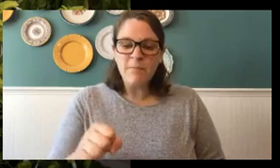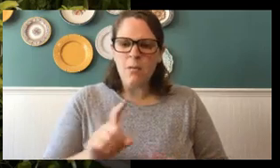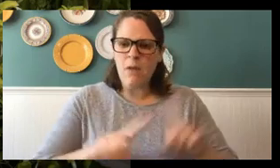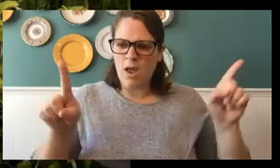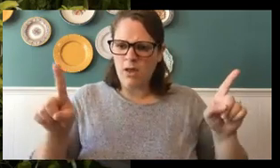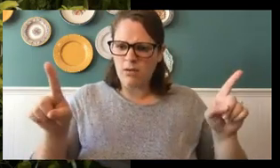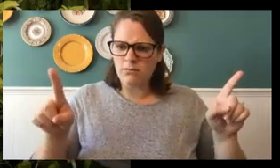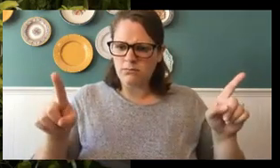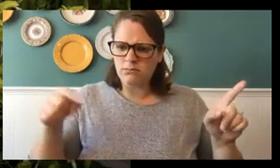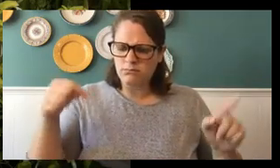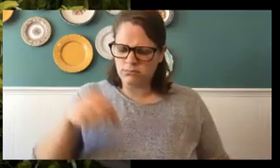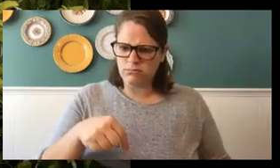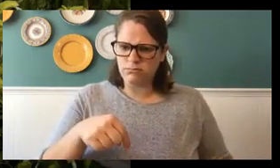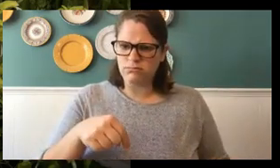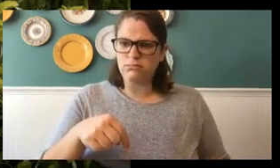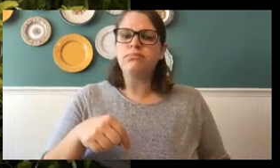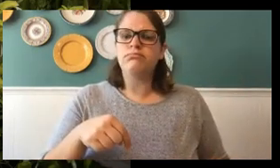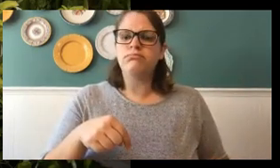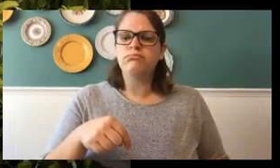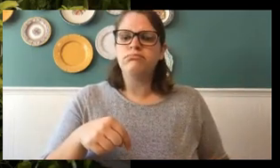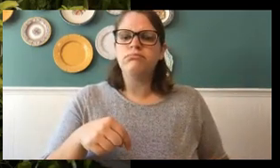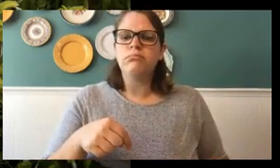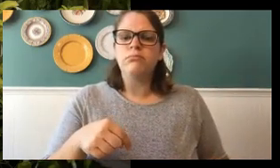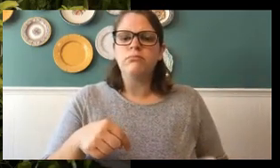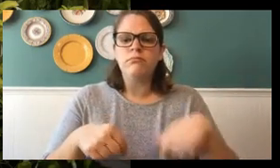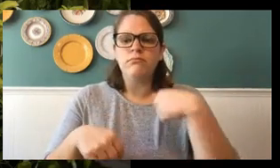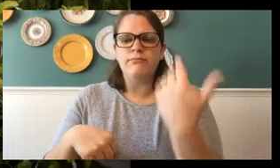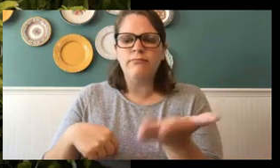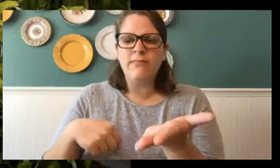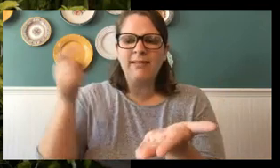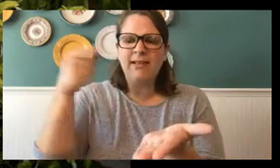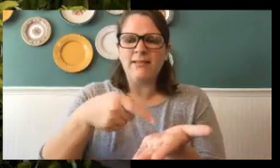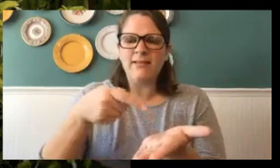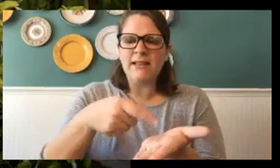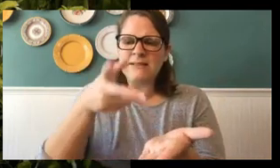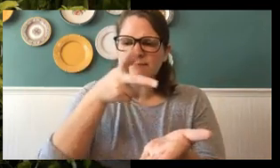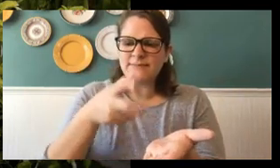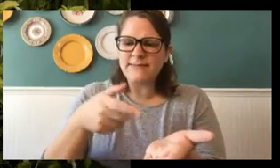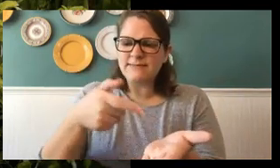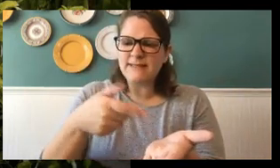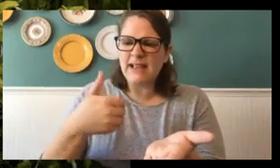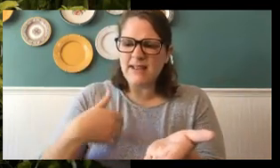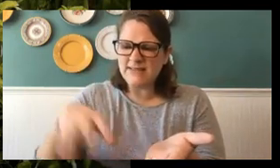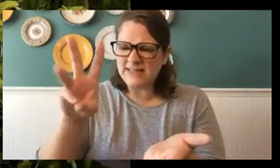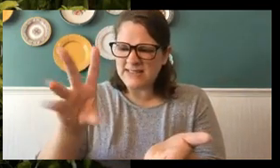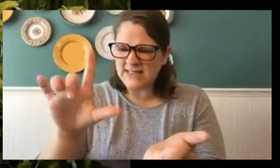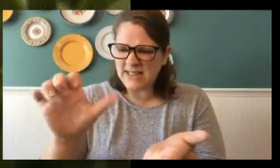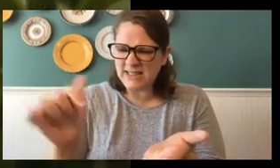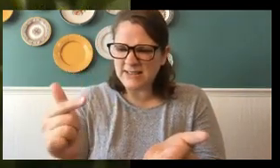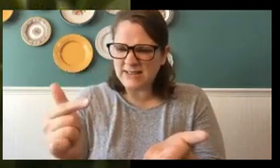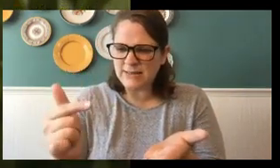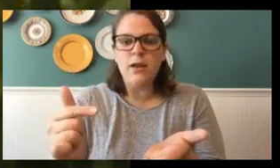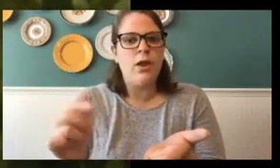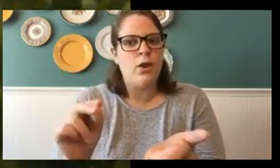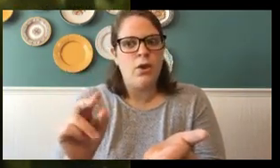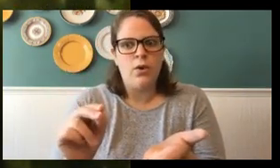this one, does this one have six legs? And no,